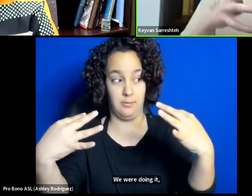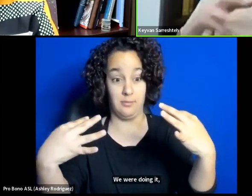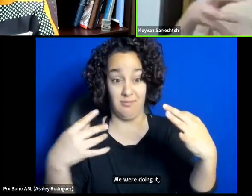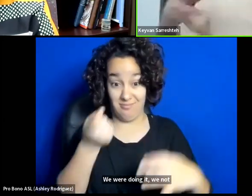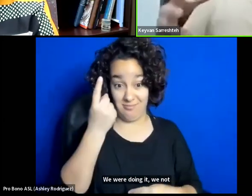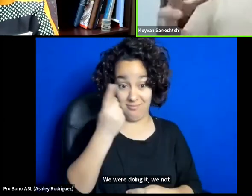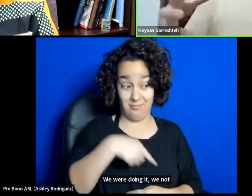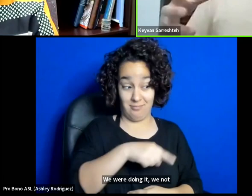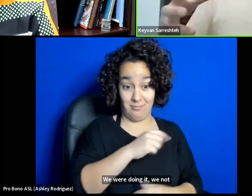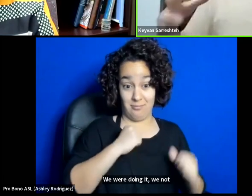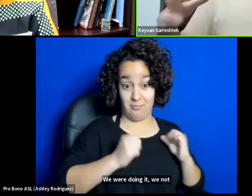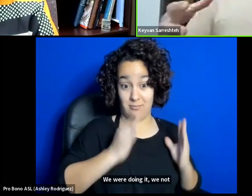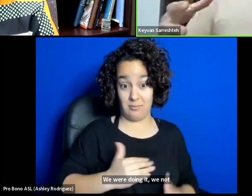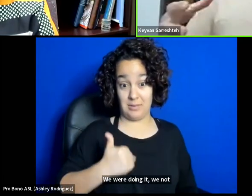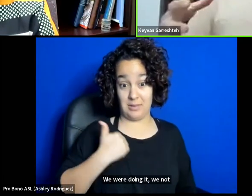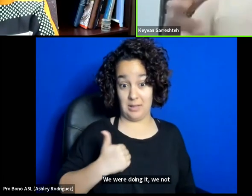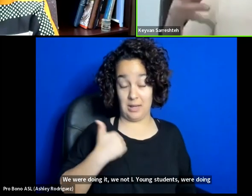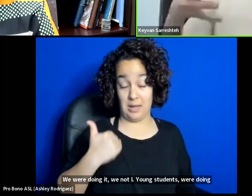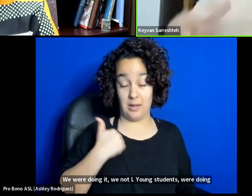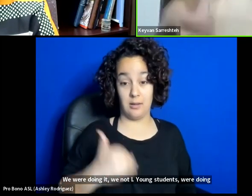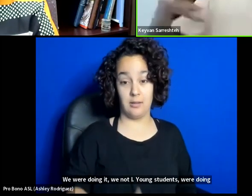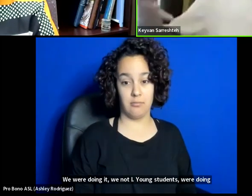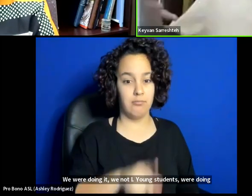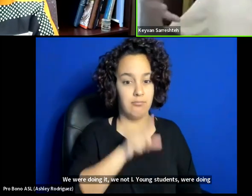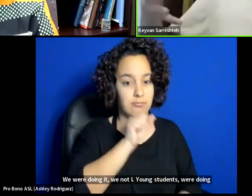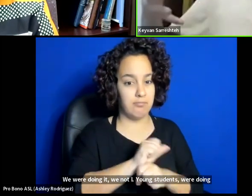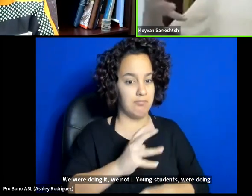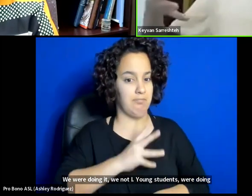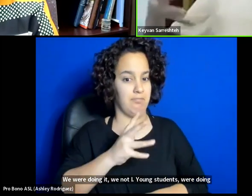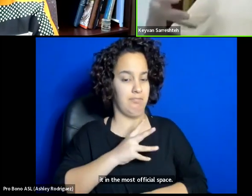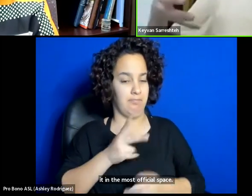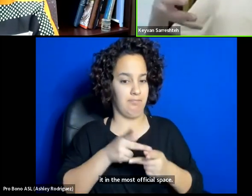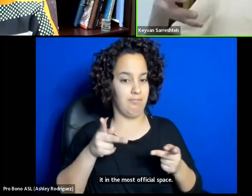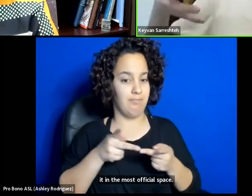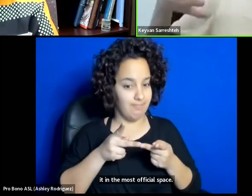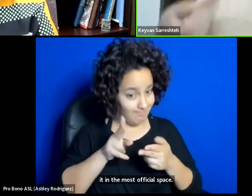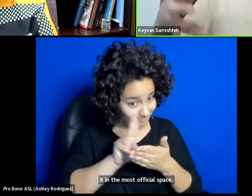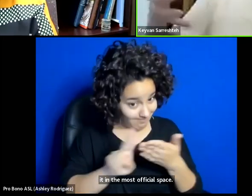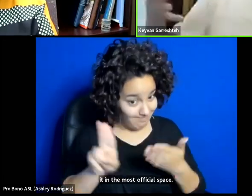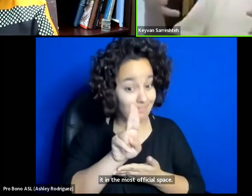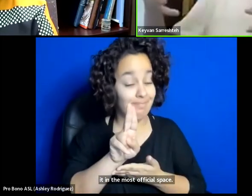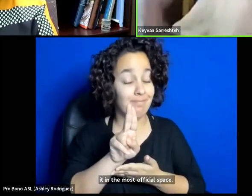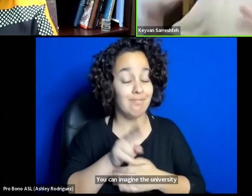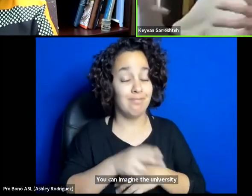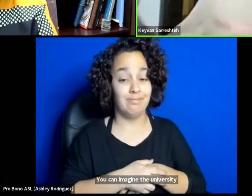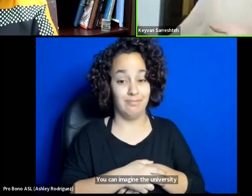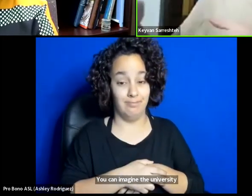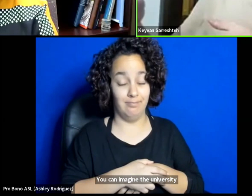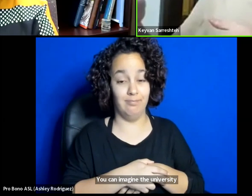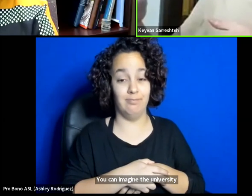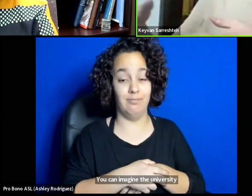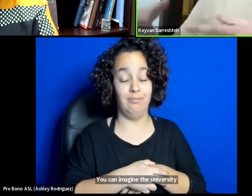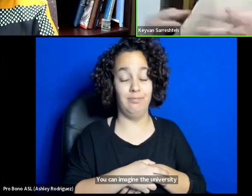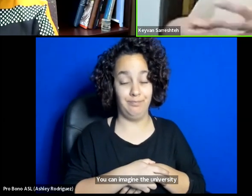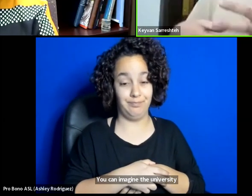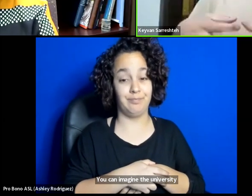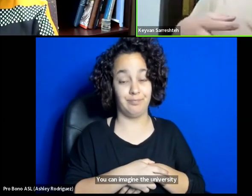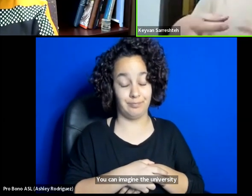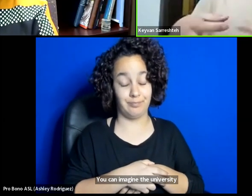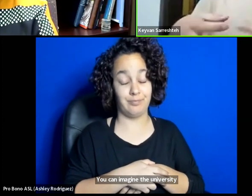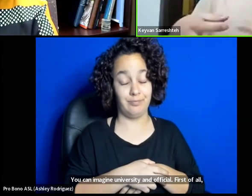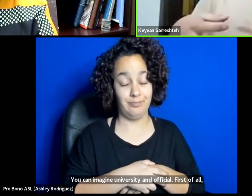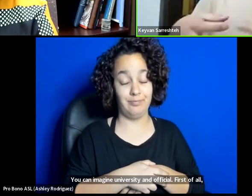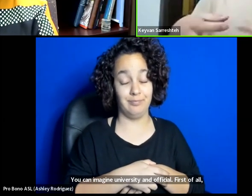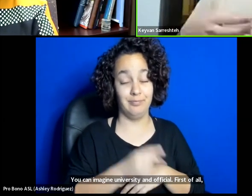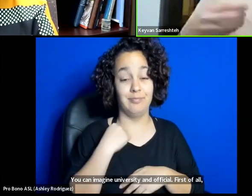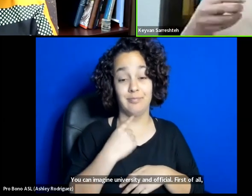the most official space you can imagine, the university, and the official festival of the university. So,